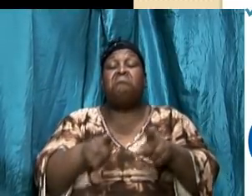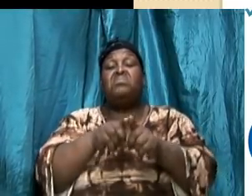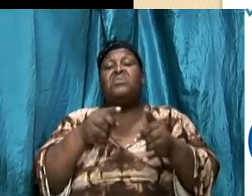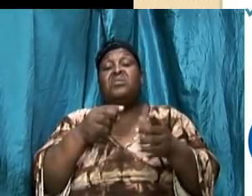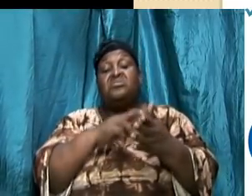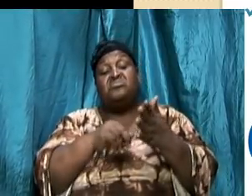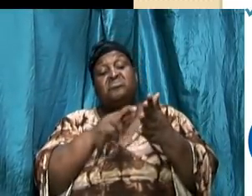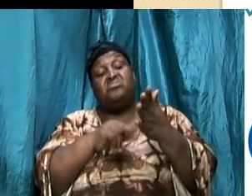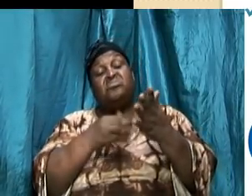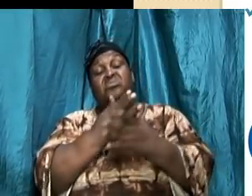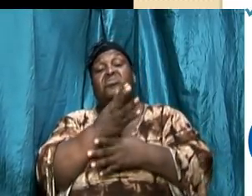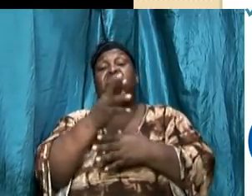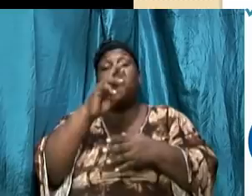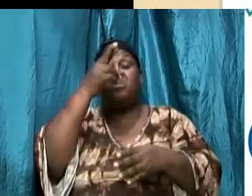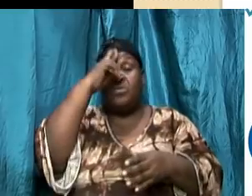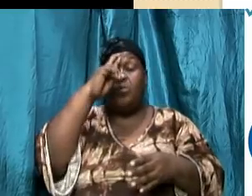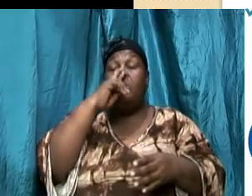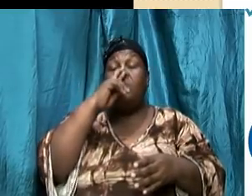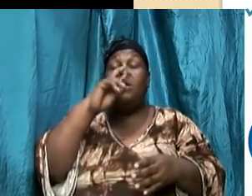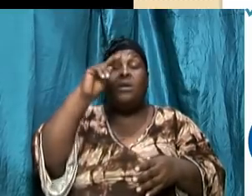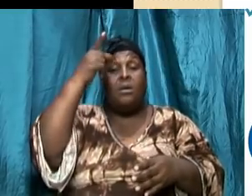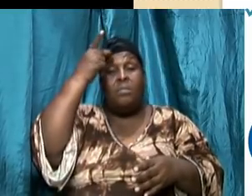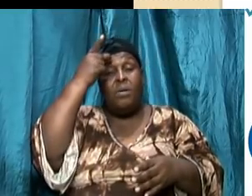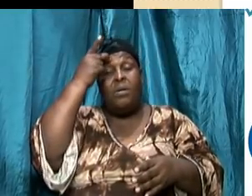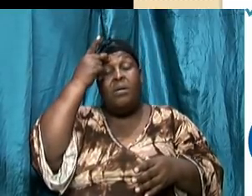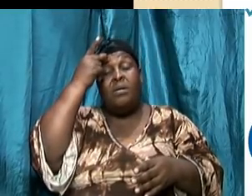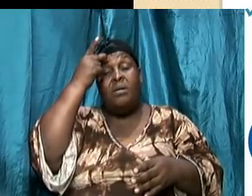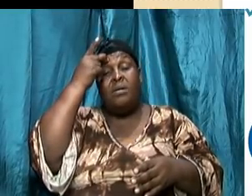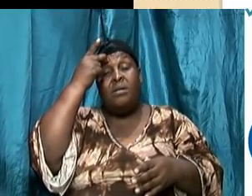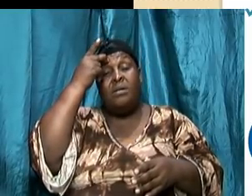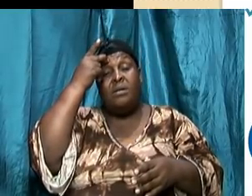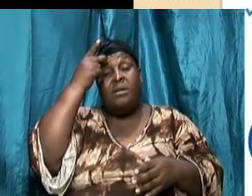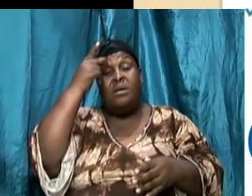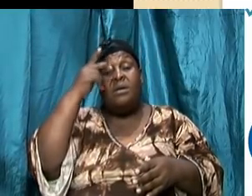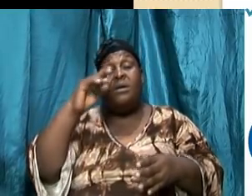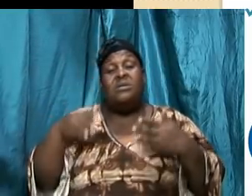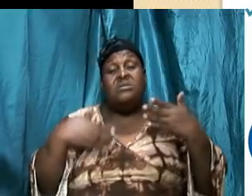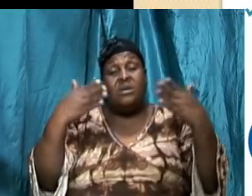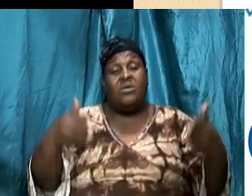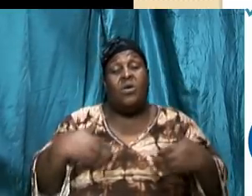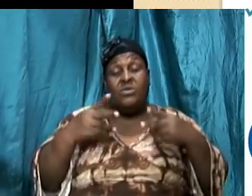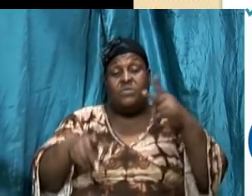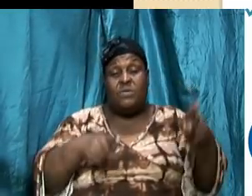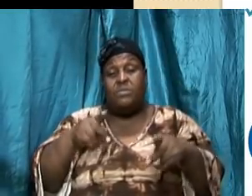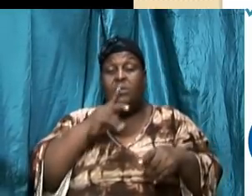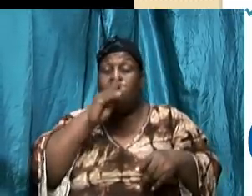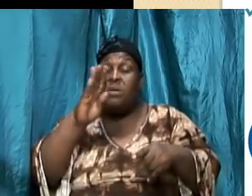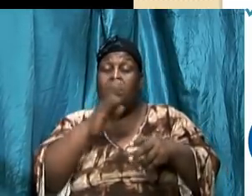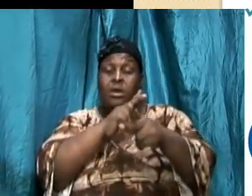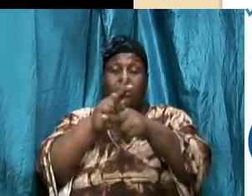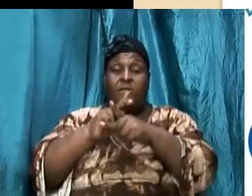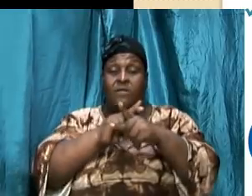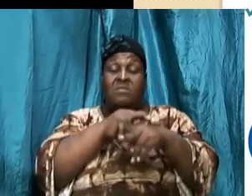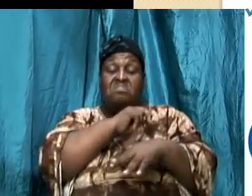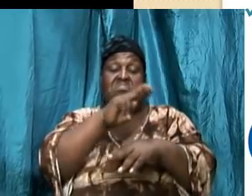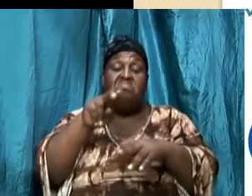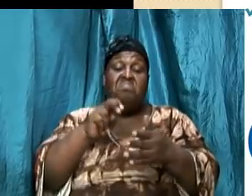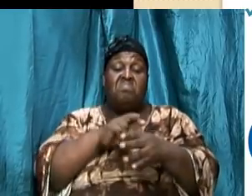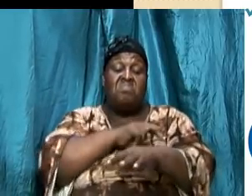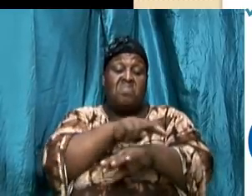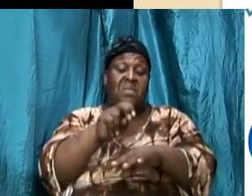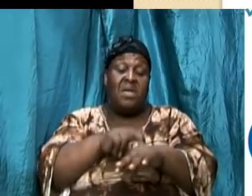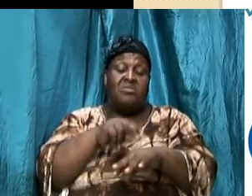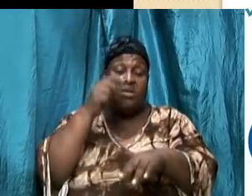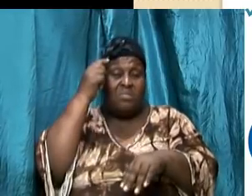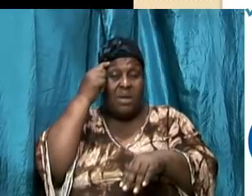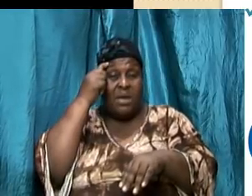that Paul is admonishing folks to be very careful because again the natural mind can be so